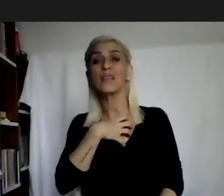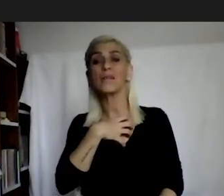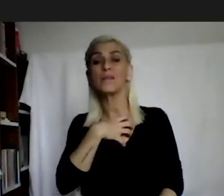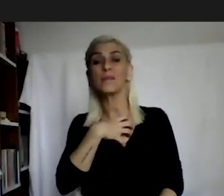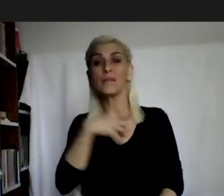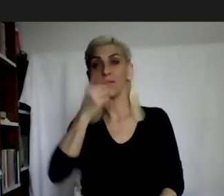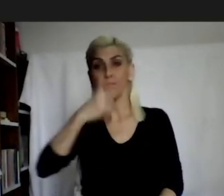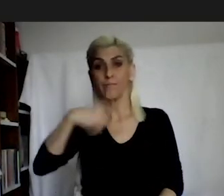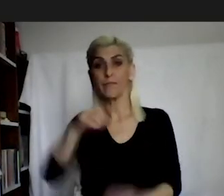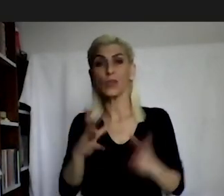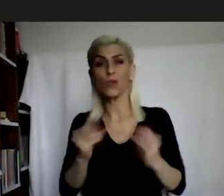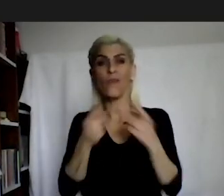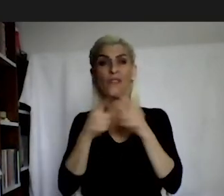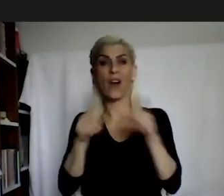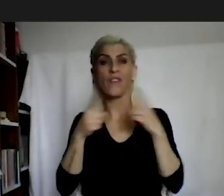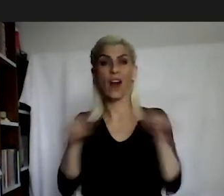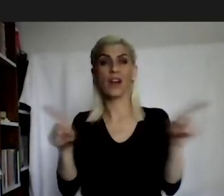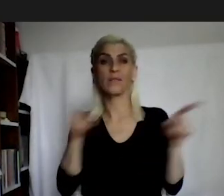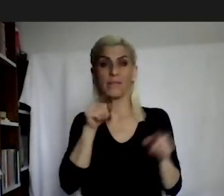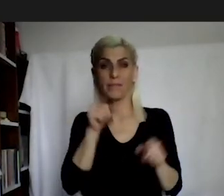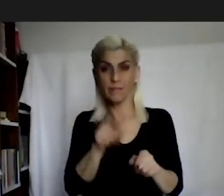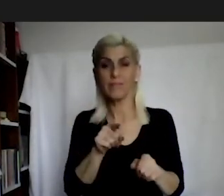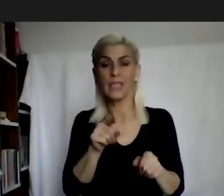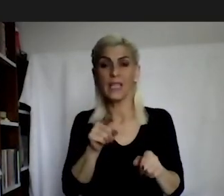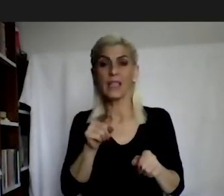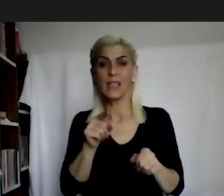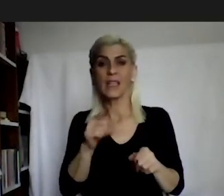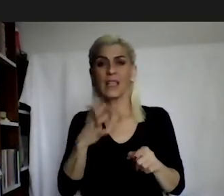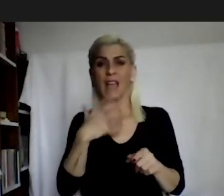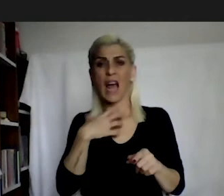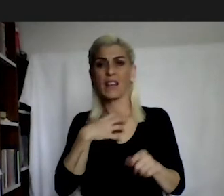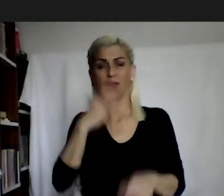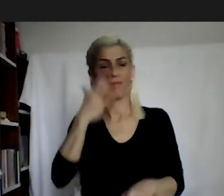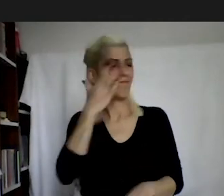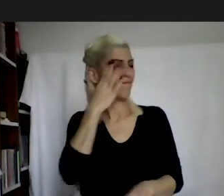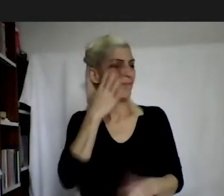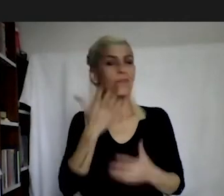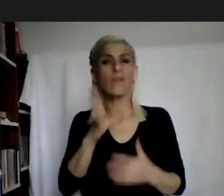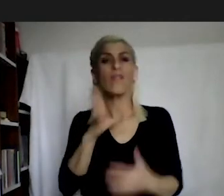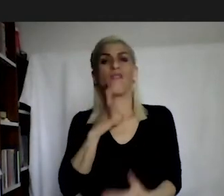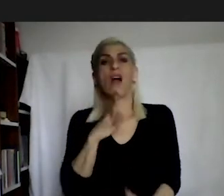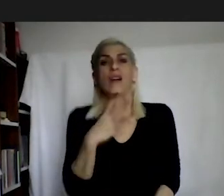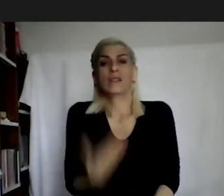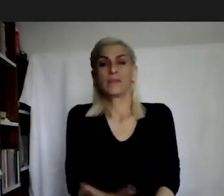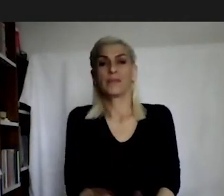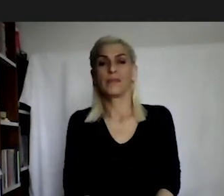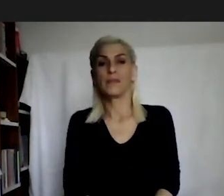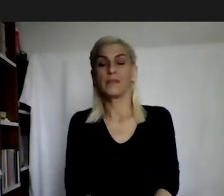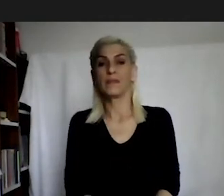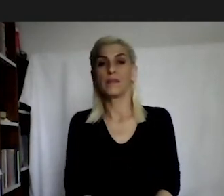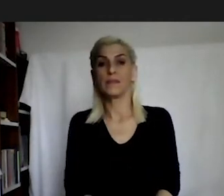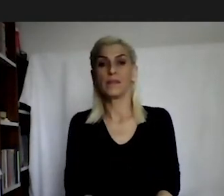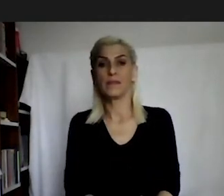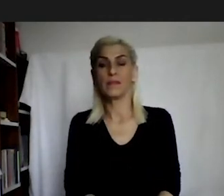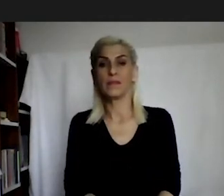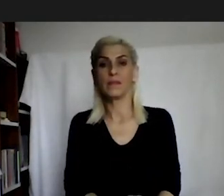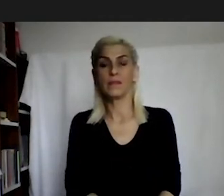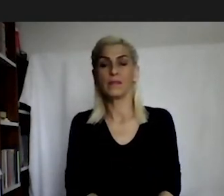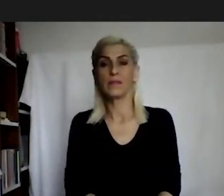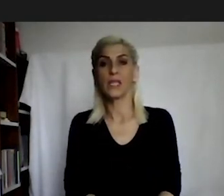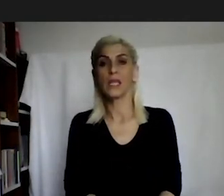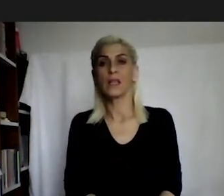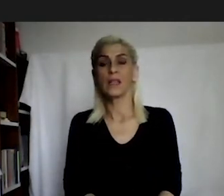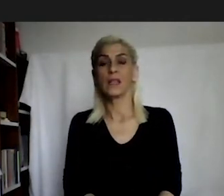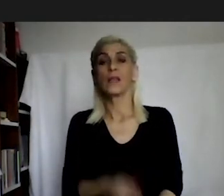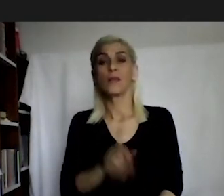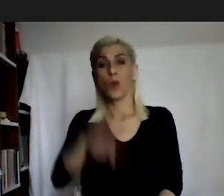in terms of what kind of prejudices display themselves in each respective country. Let's take